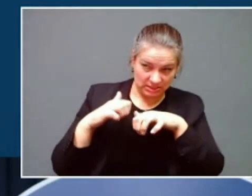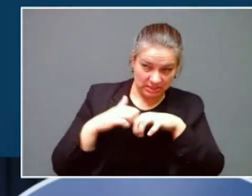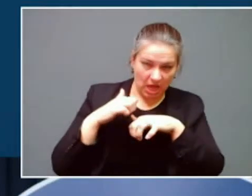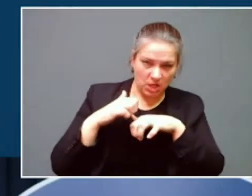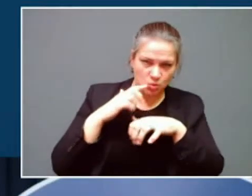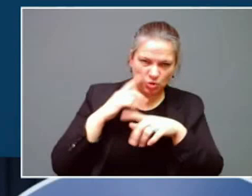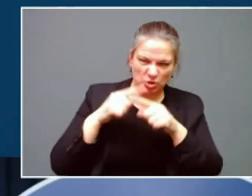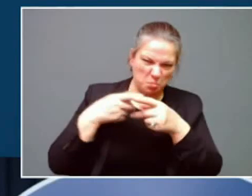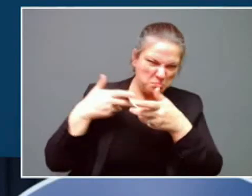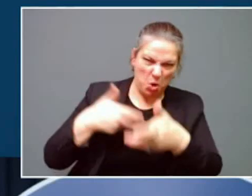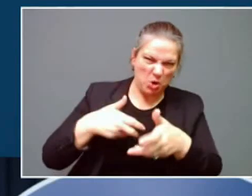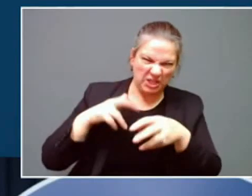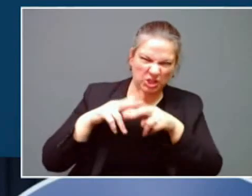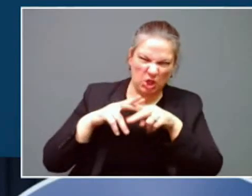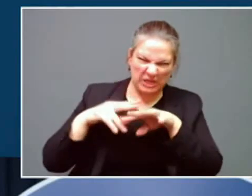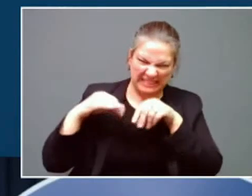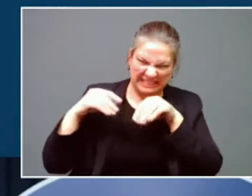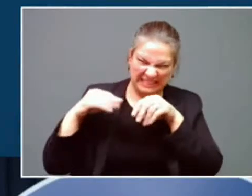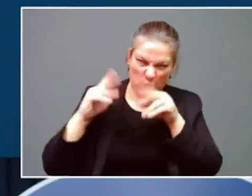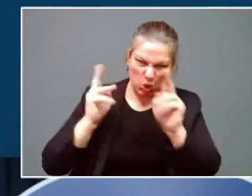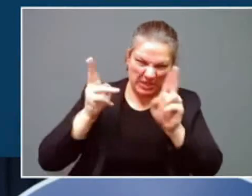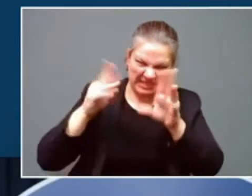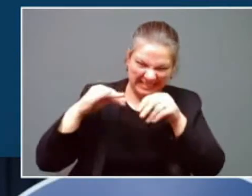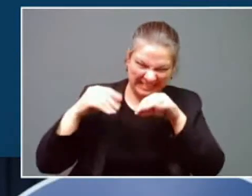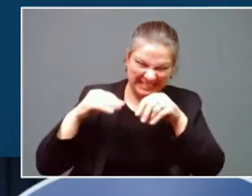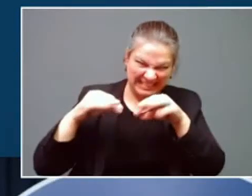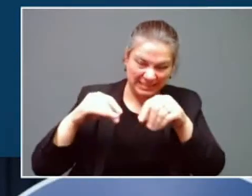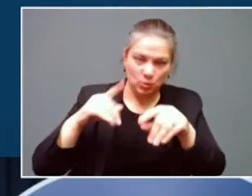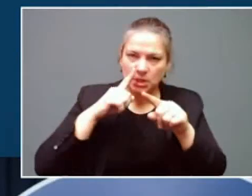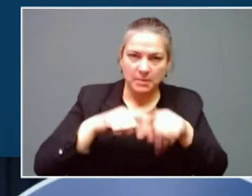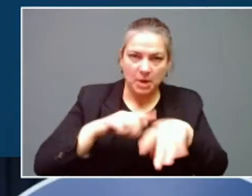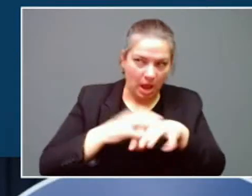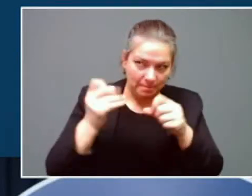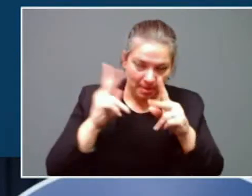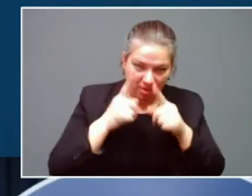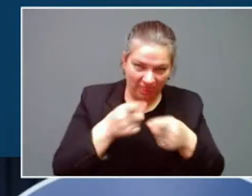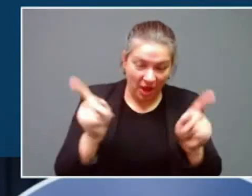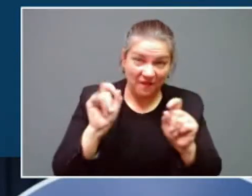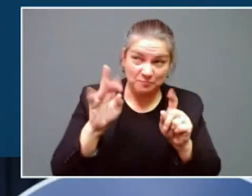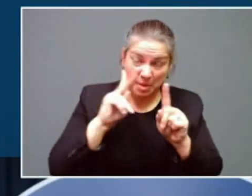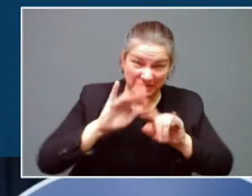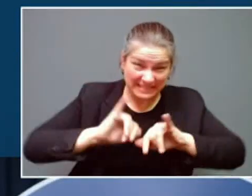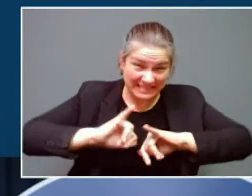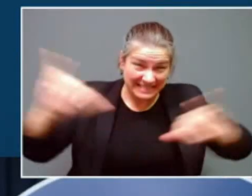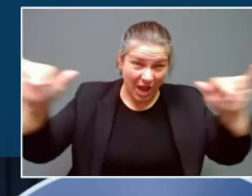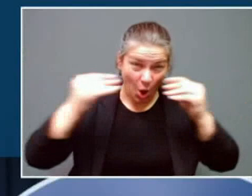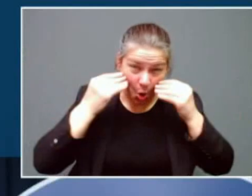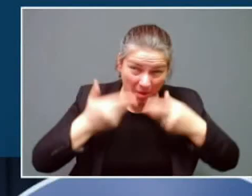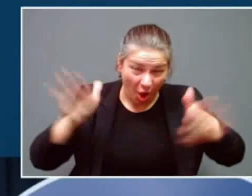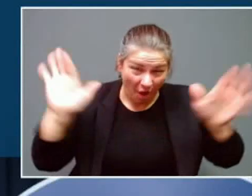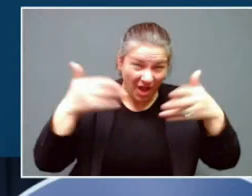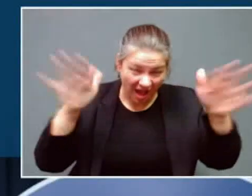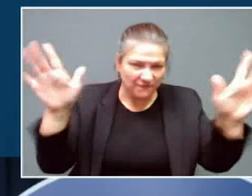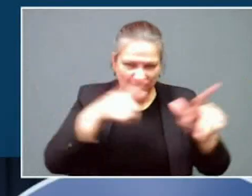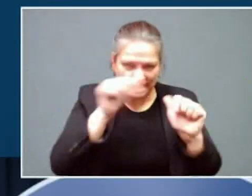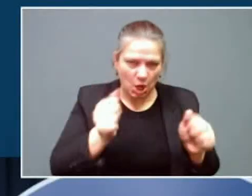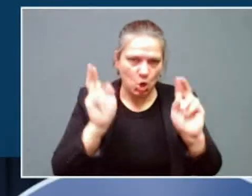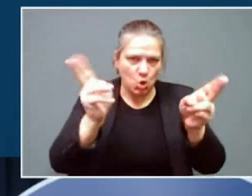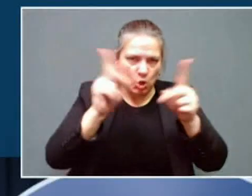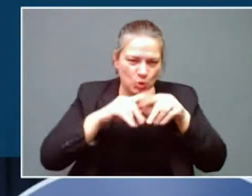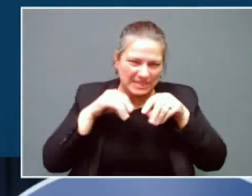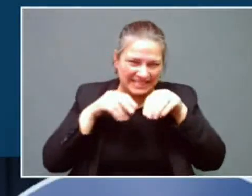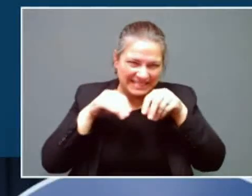will depend in large part on how many other people are on the road, right? So if people will stay off the roads, they can treat them faster.